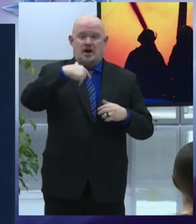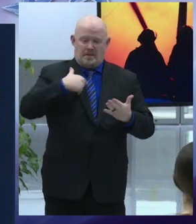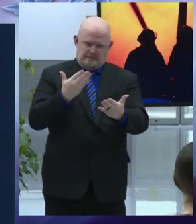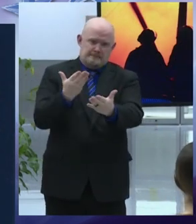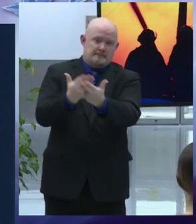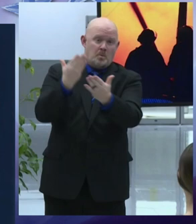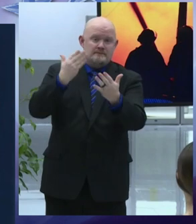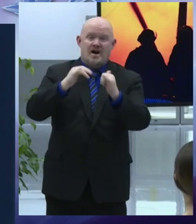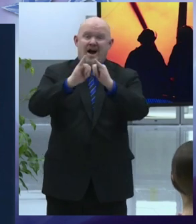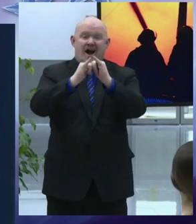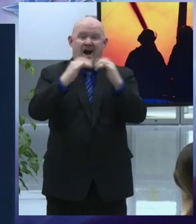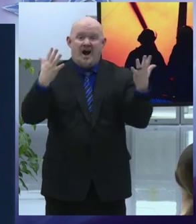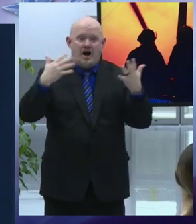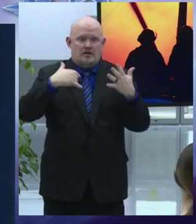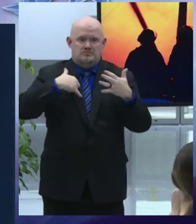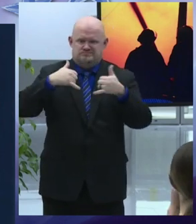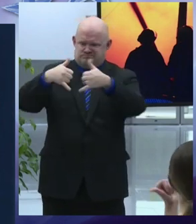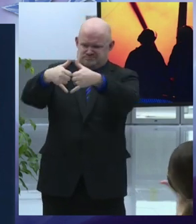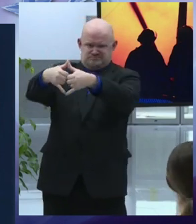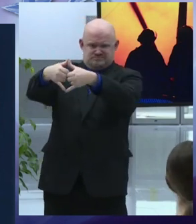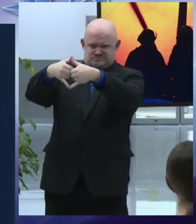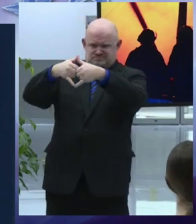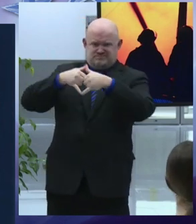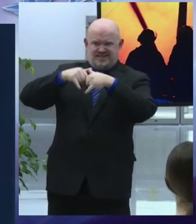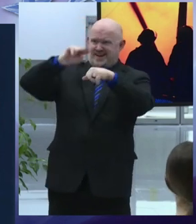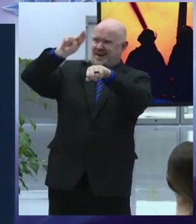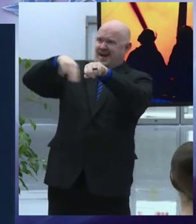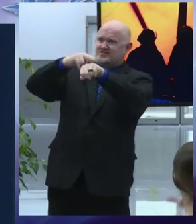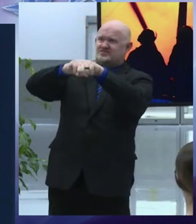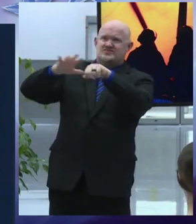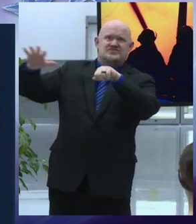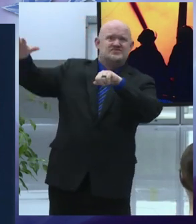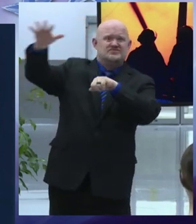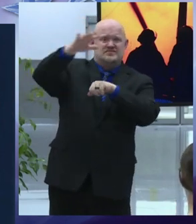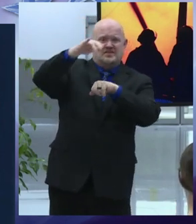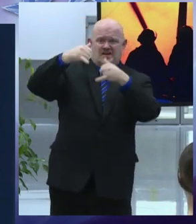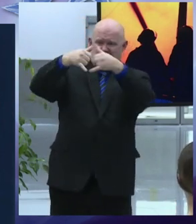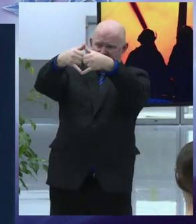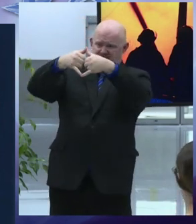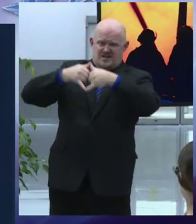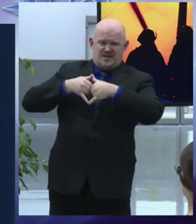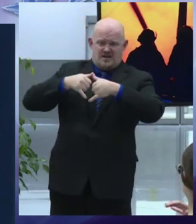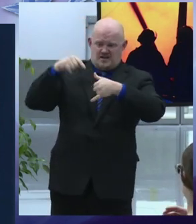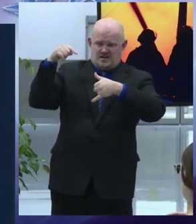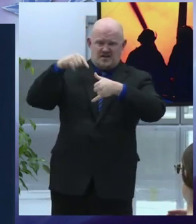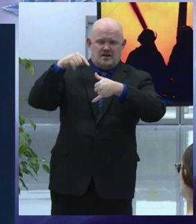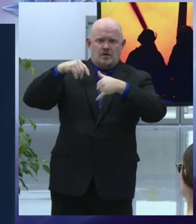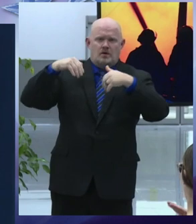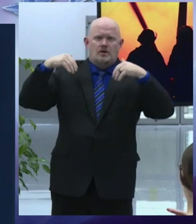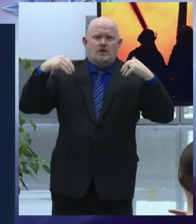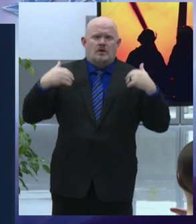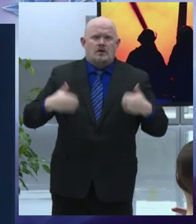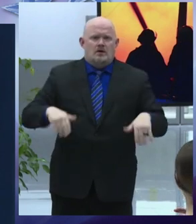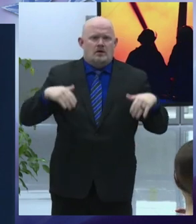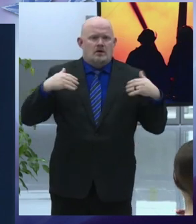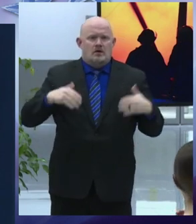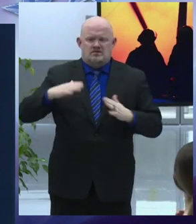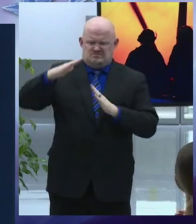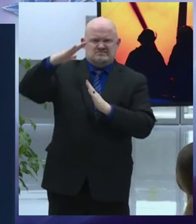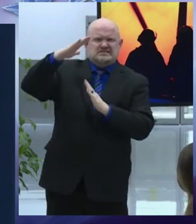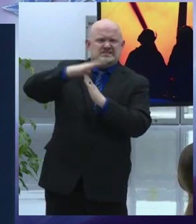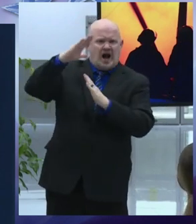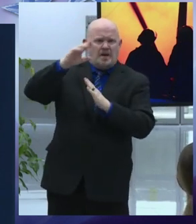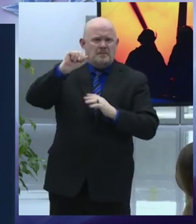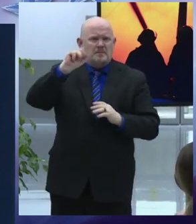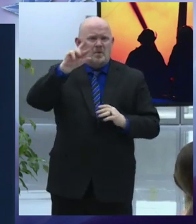firefighters association bestowed on the syracuse fire department the coveted seal of excellence award for firefighter safety only 24 fire